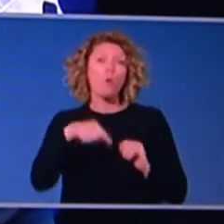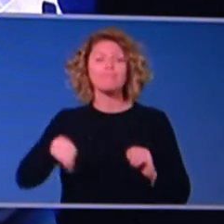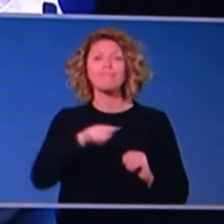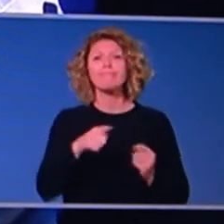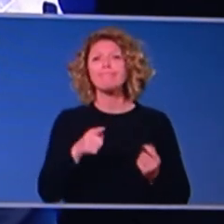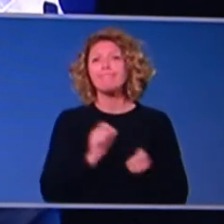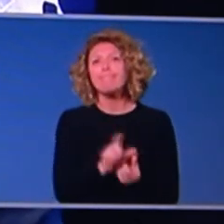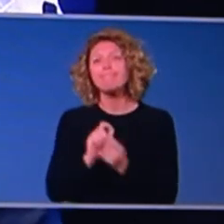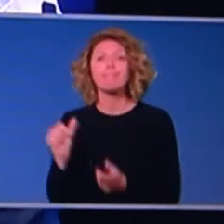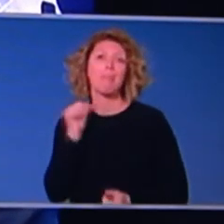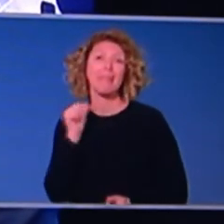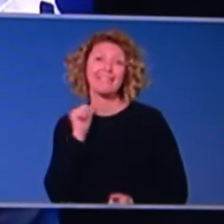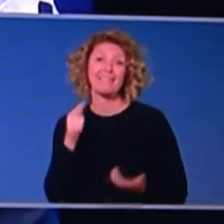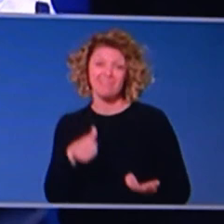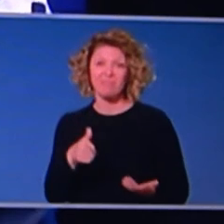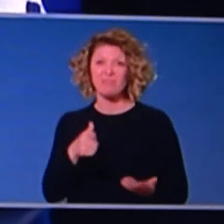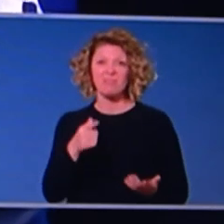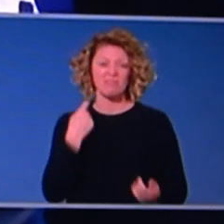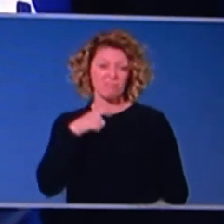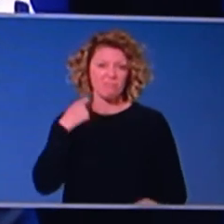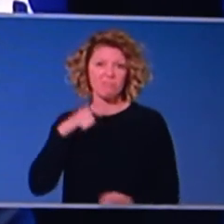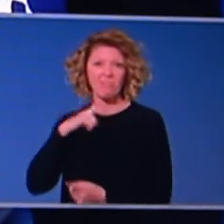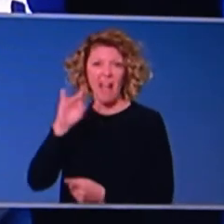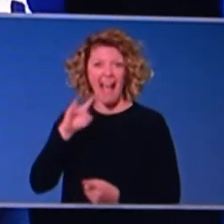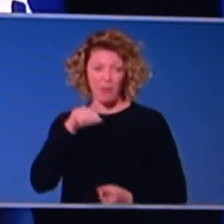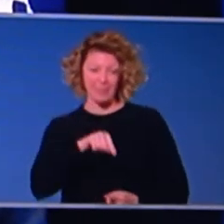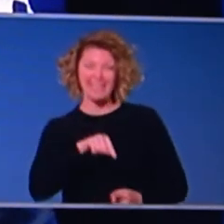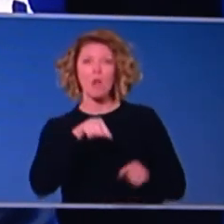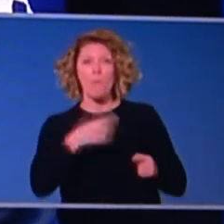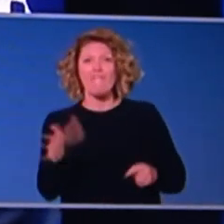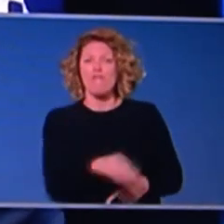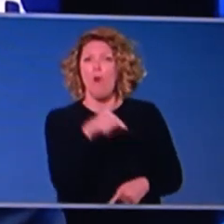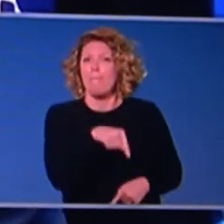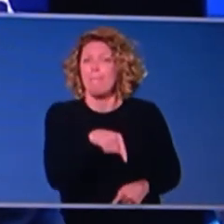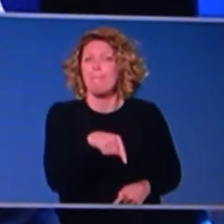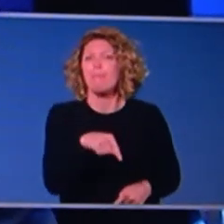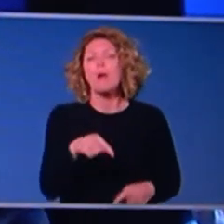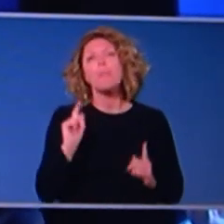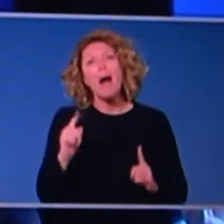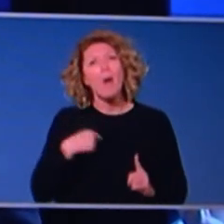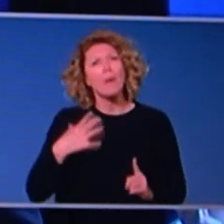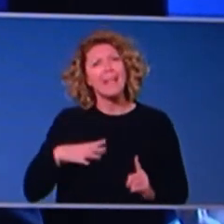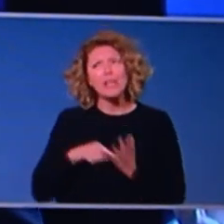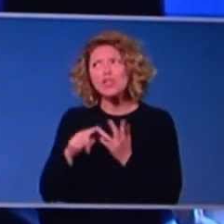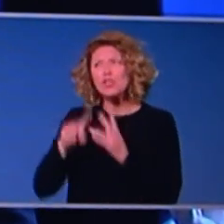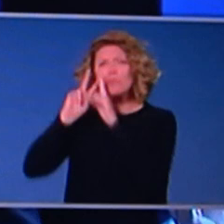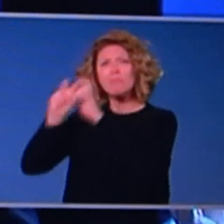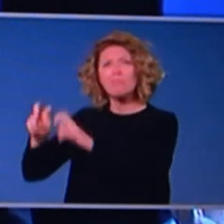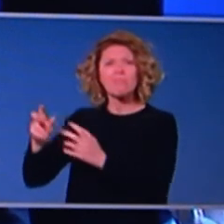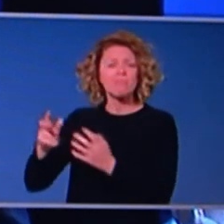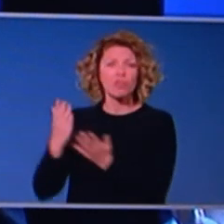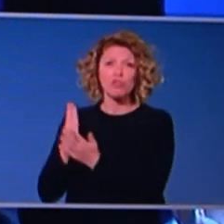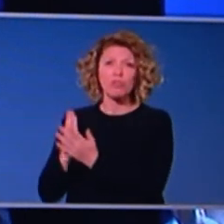matter that would have to be, uh, thoroughly assessed. This is one of the reasons why it is important that we just have a, an objective,